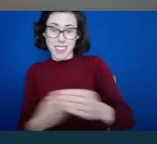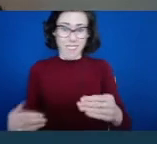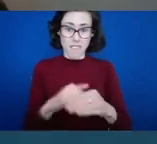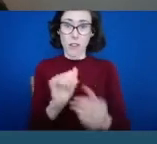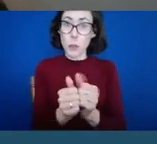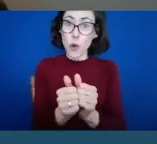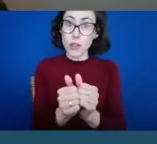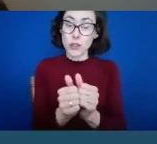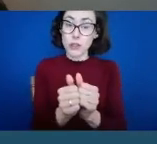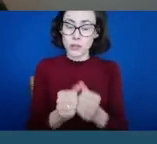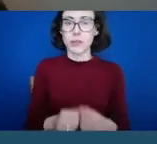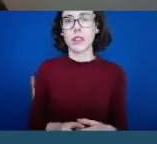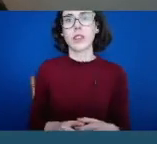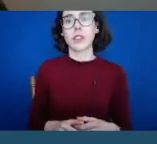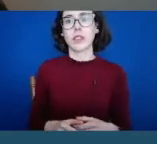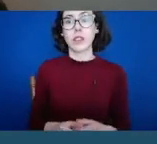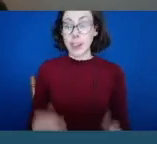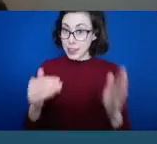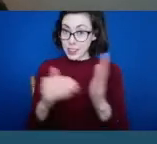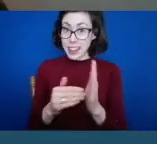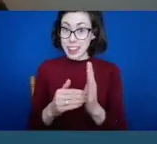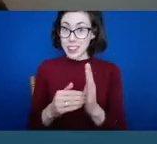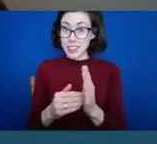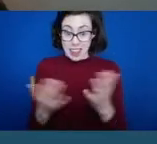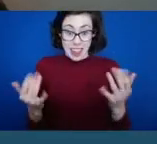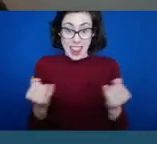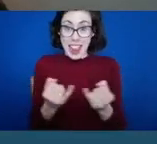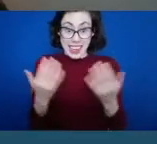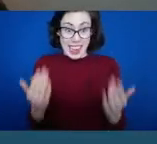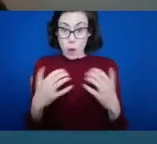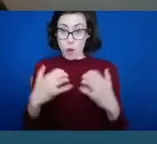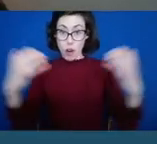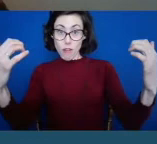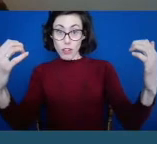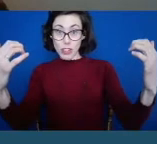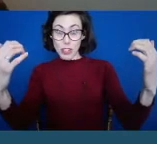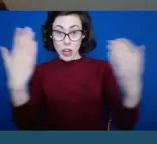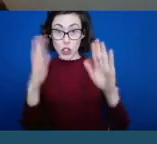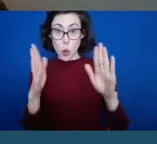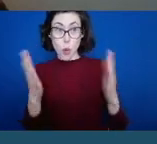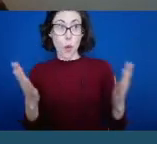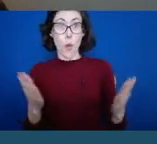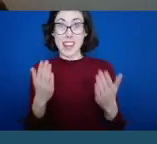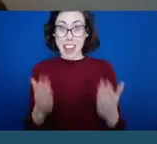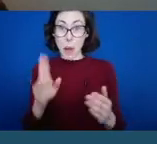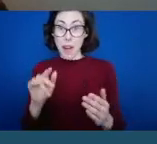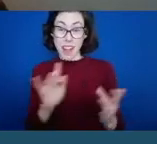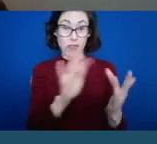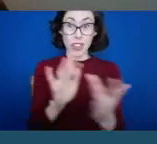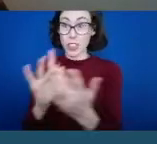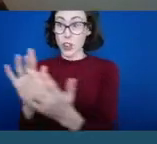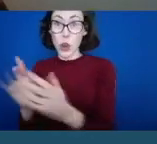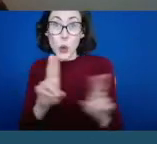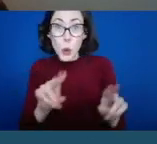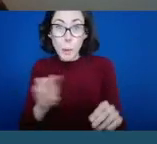Absolutely. I mean, a day like today proves that we can reach people that we never reached before. A typical national seminar for CARA